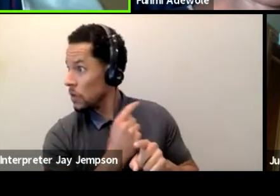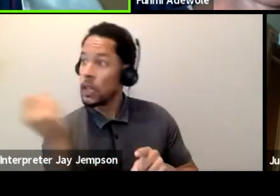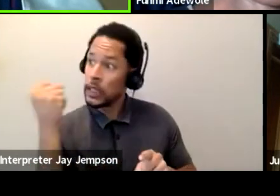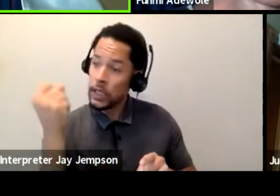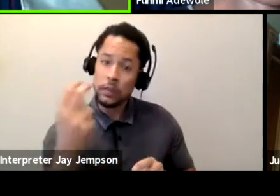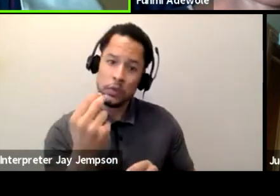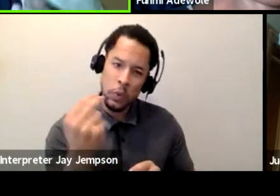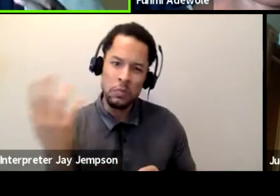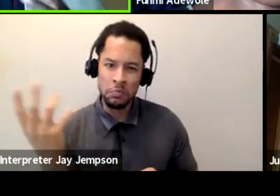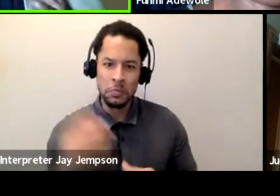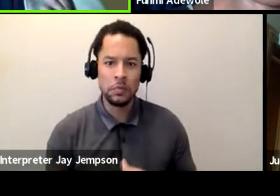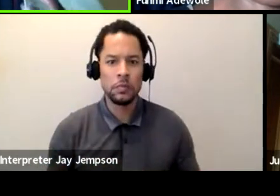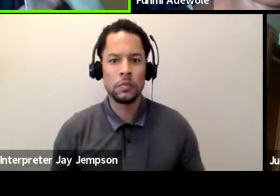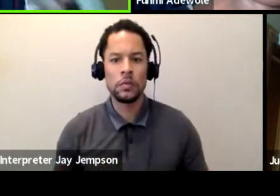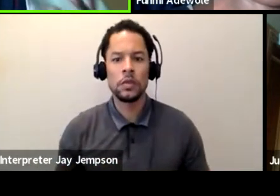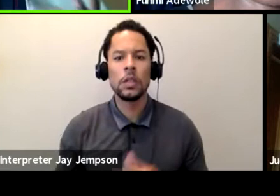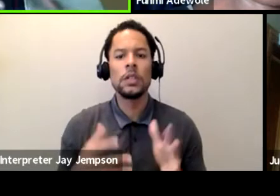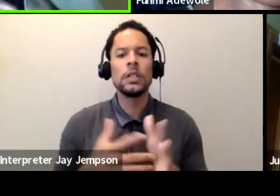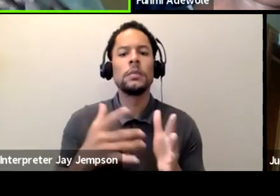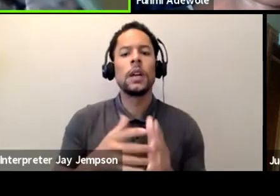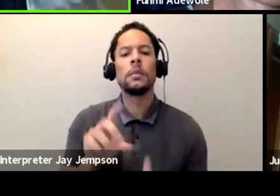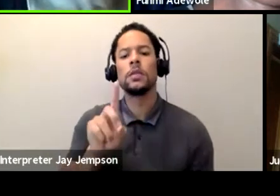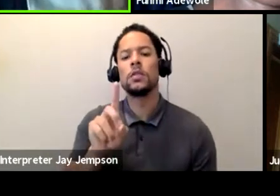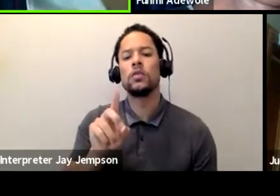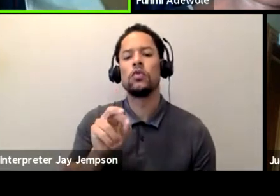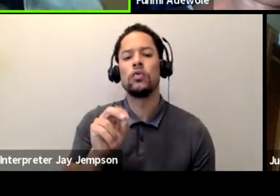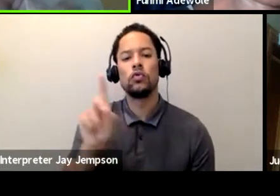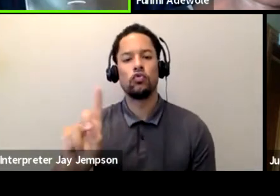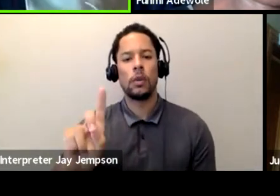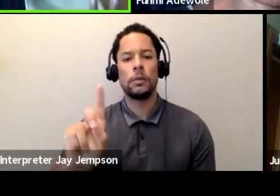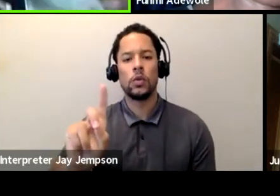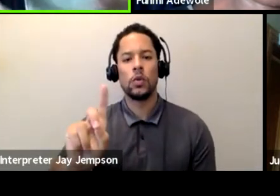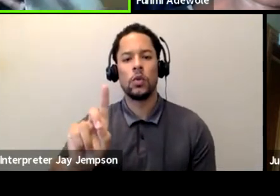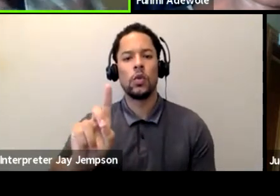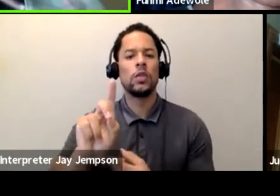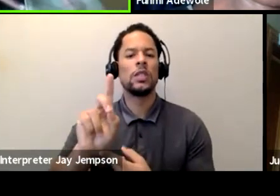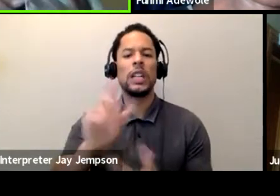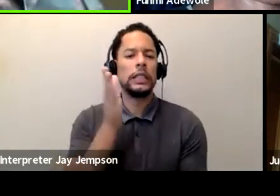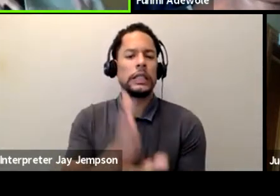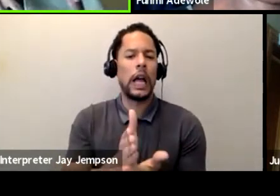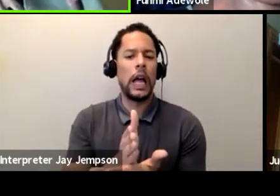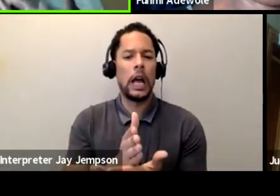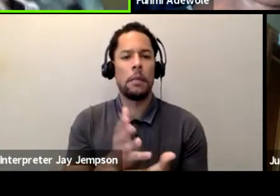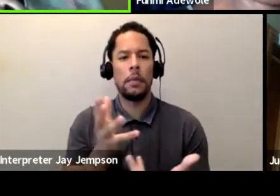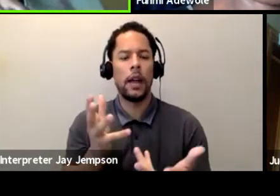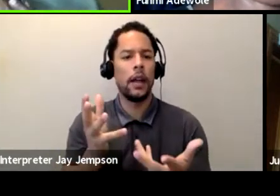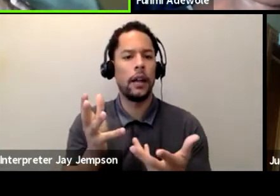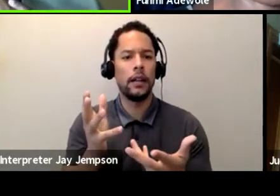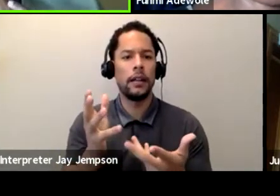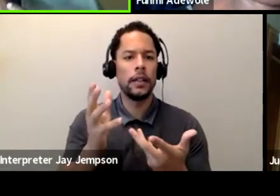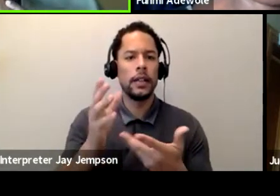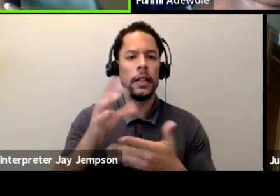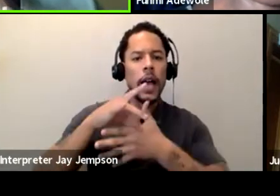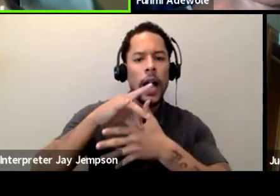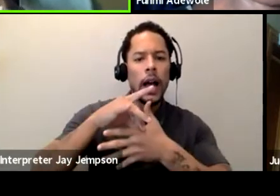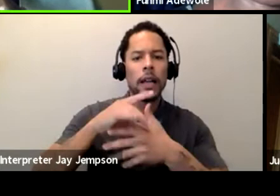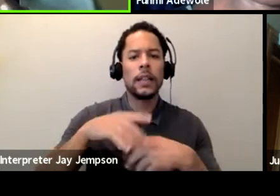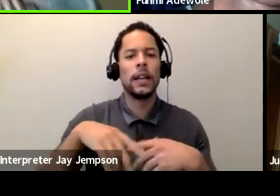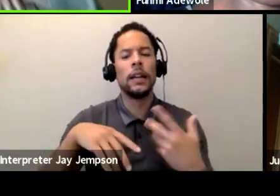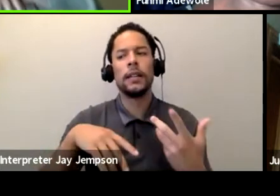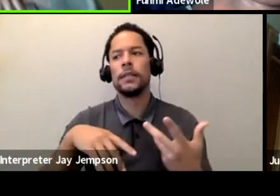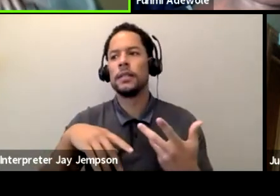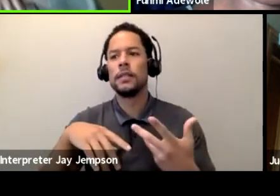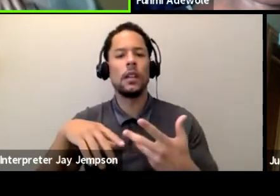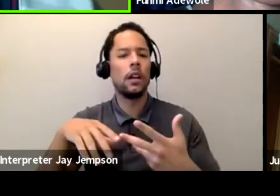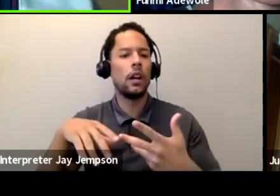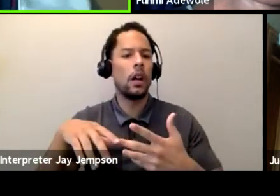stop at the conceptualization and the readings and reading rehearsal table readings of a play. But